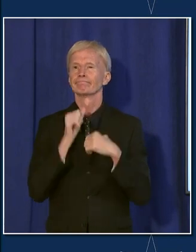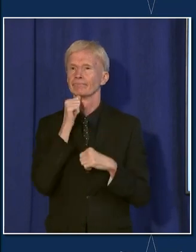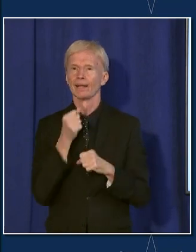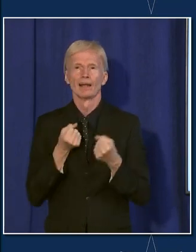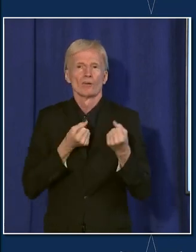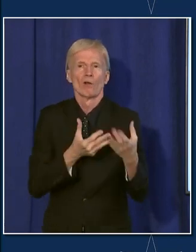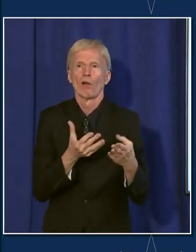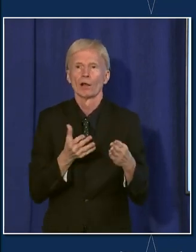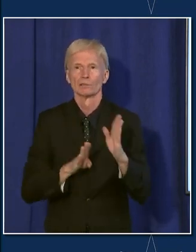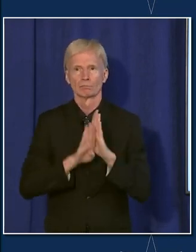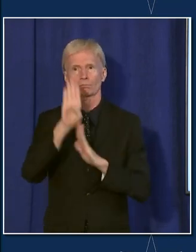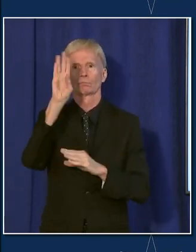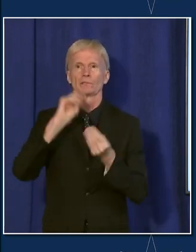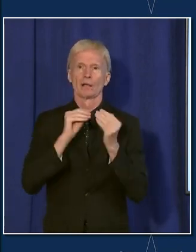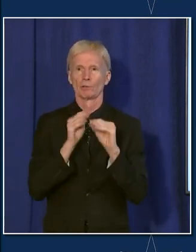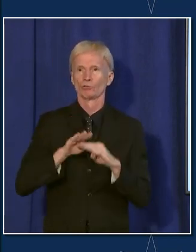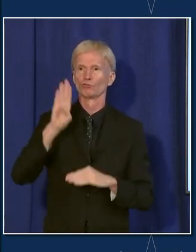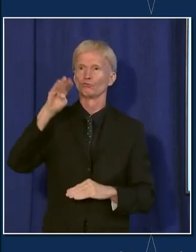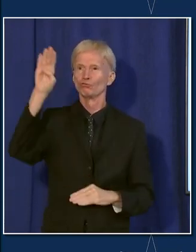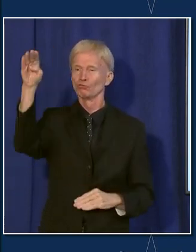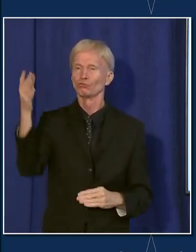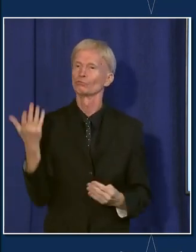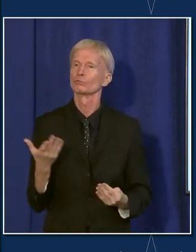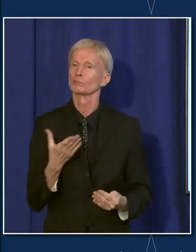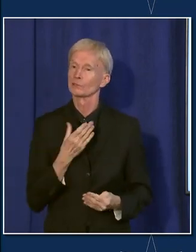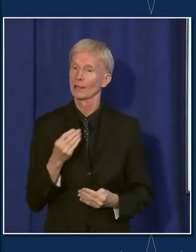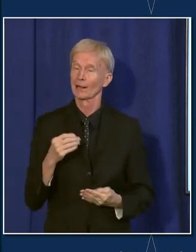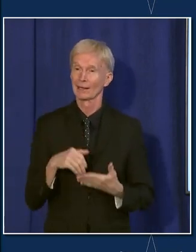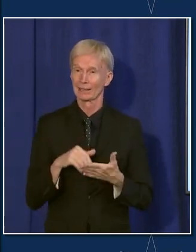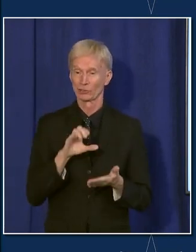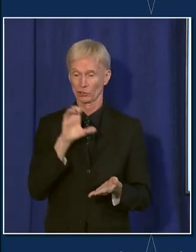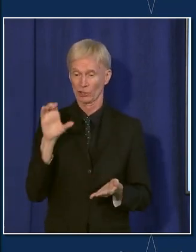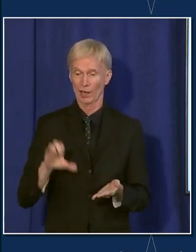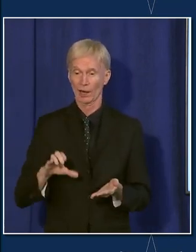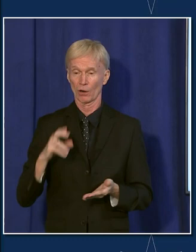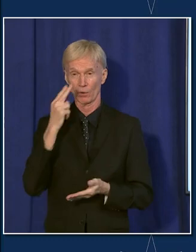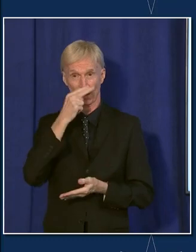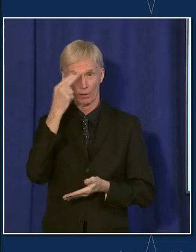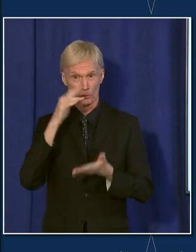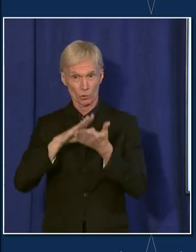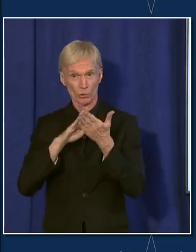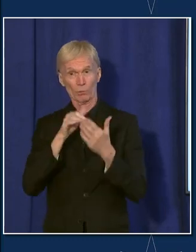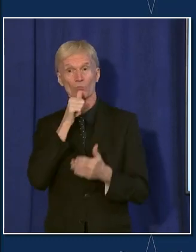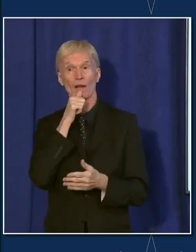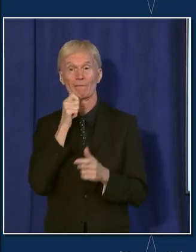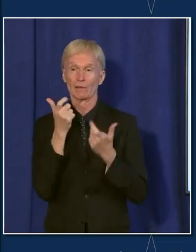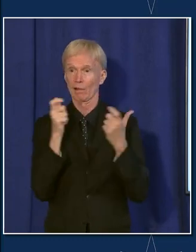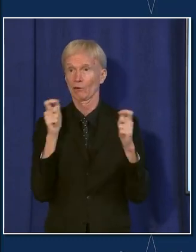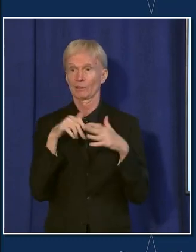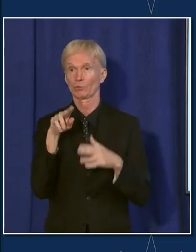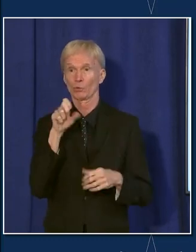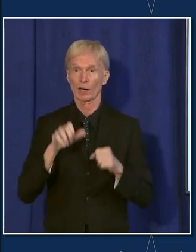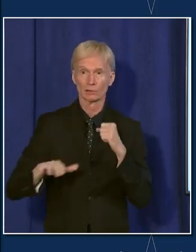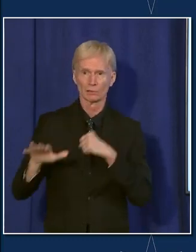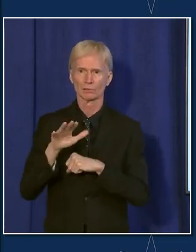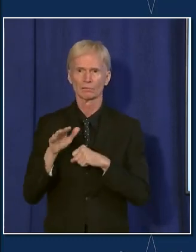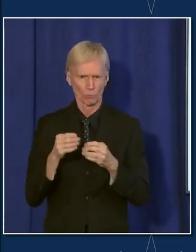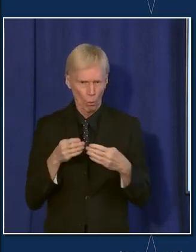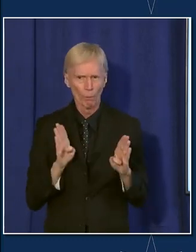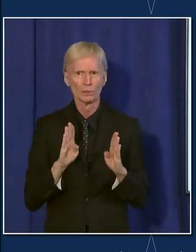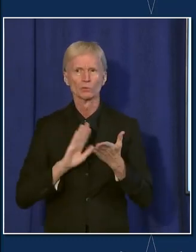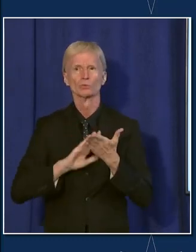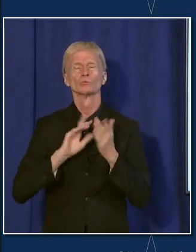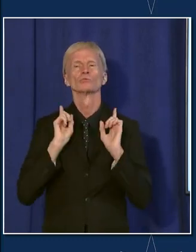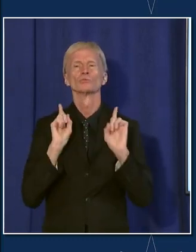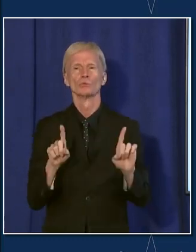rates in communities. And right here in Chicago, the Archdiocese, for example, which is the largest private school system in the U.S., you know, was open throughout the school